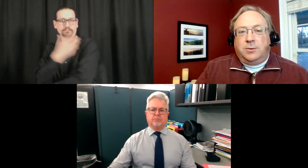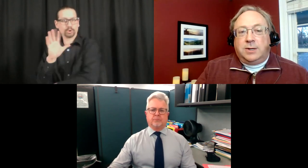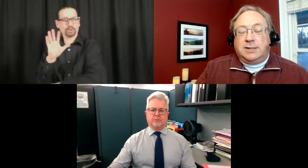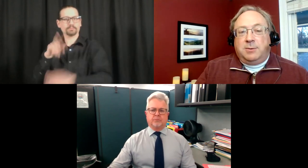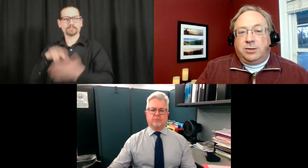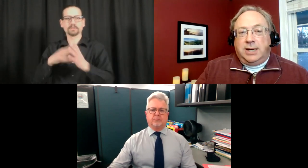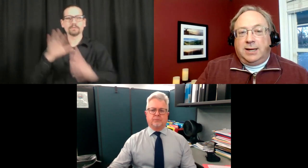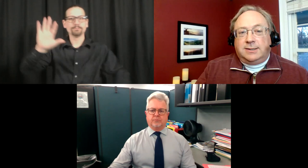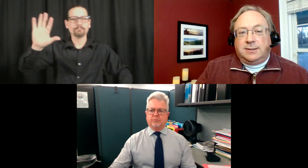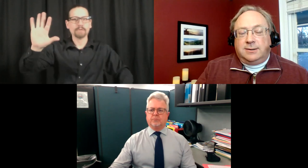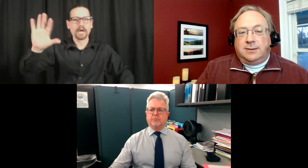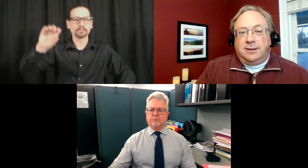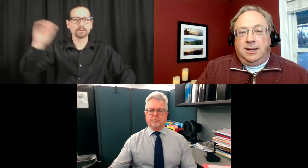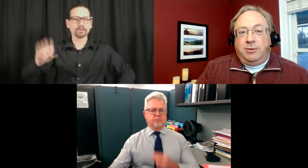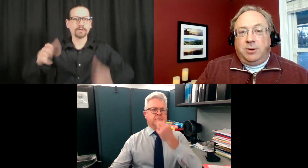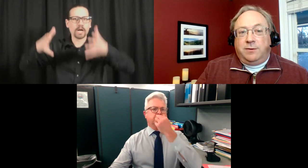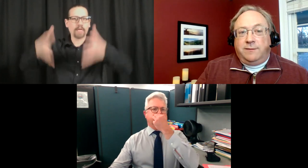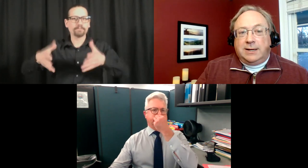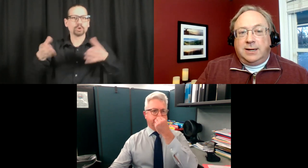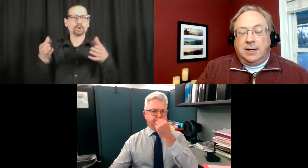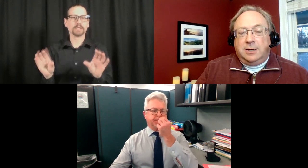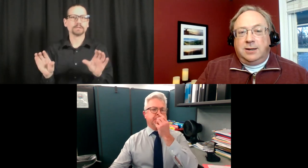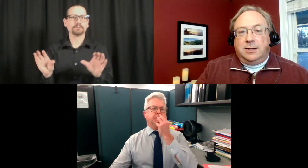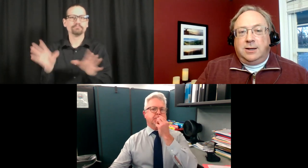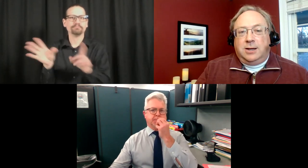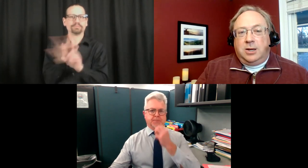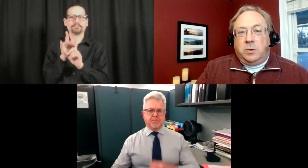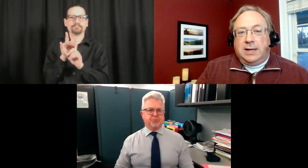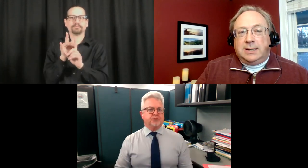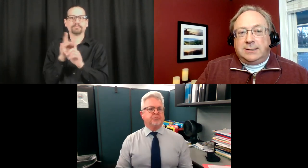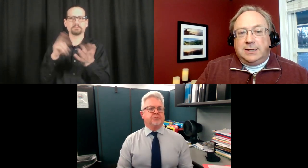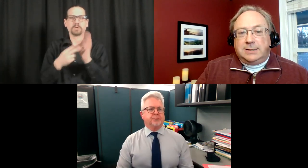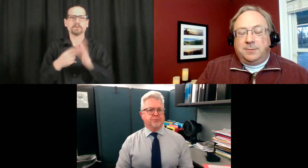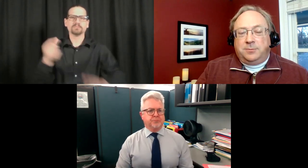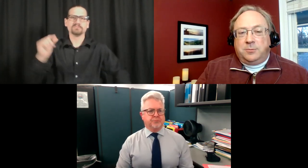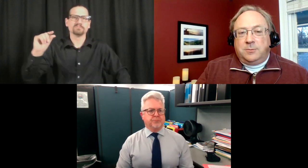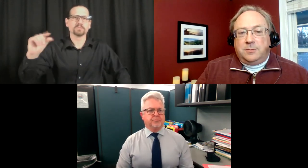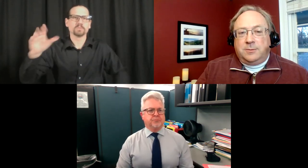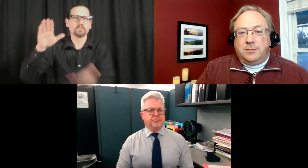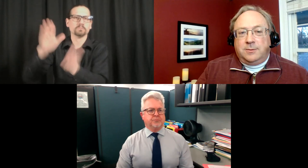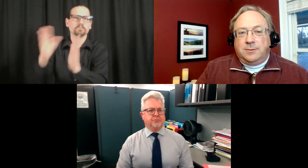So there is a small chance, even though you're fully vaccinated, you will get the disease.